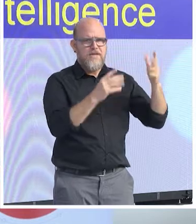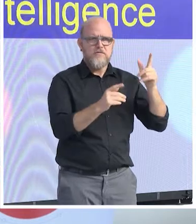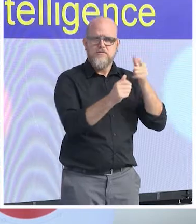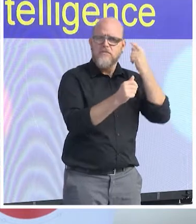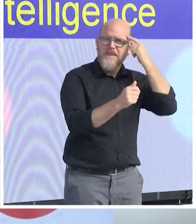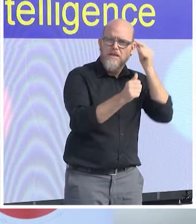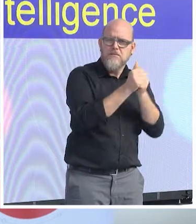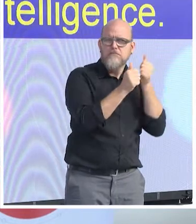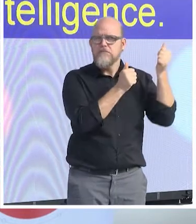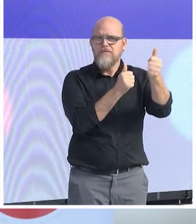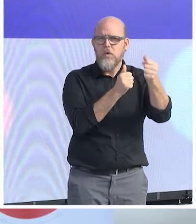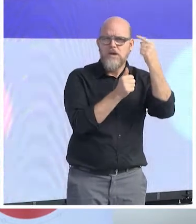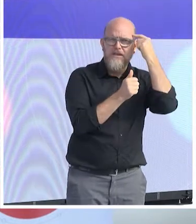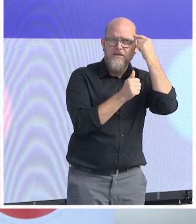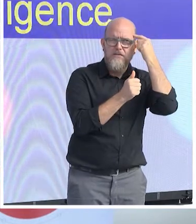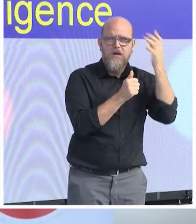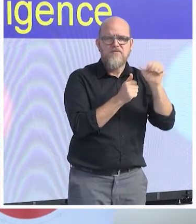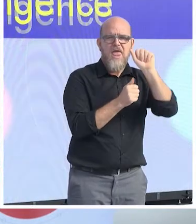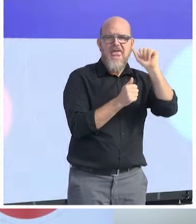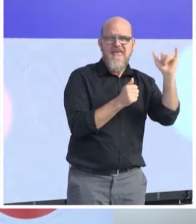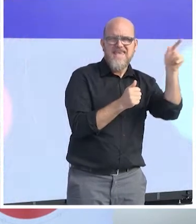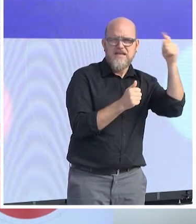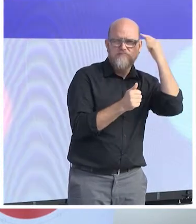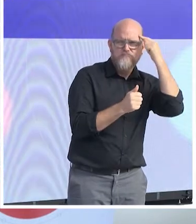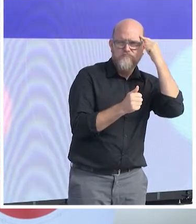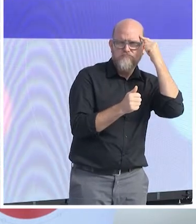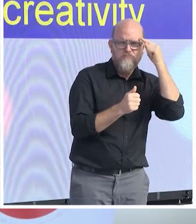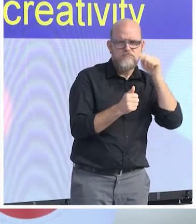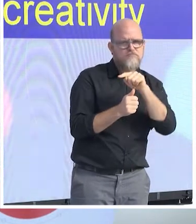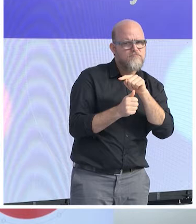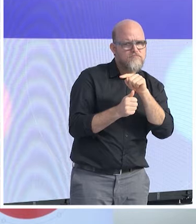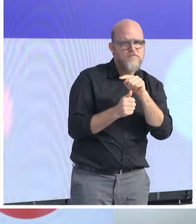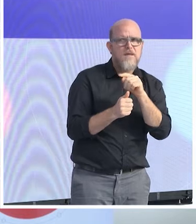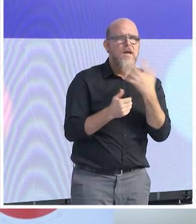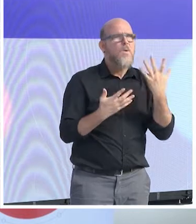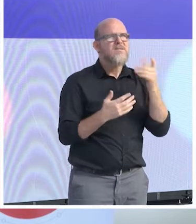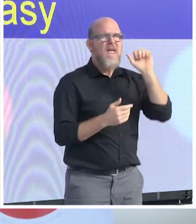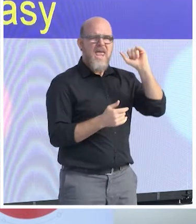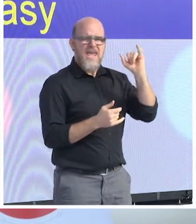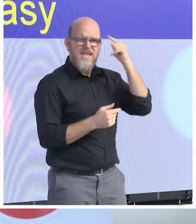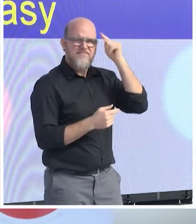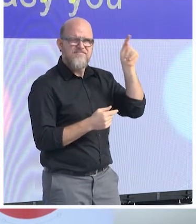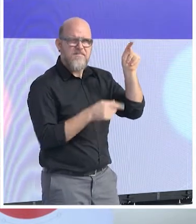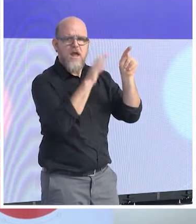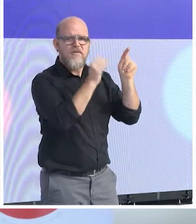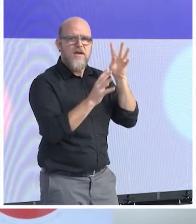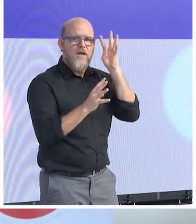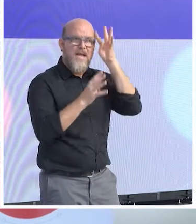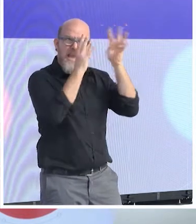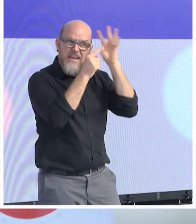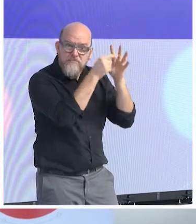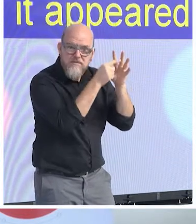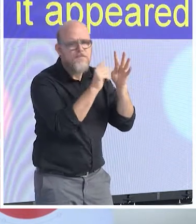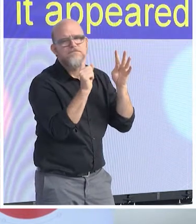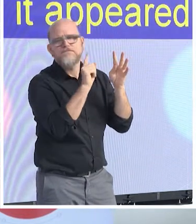Because artificial intelligence is not so much about creativity these days, but how easy you can collect data. And it appeared that for sure